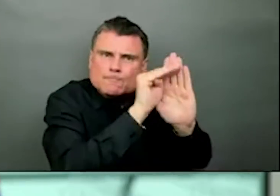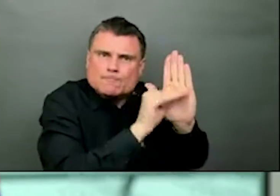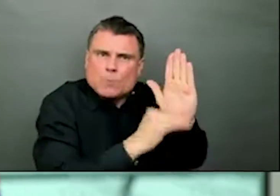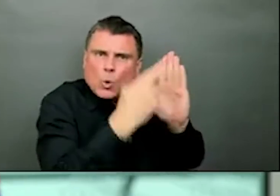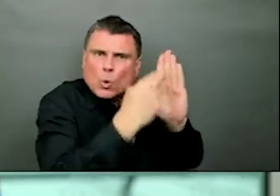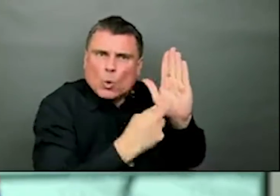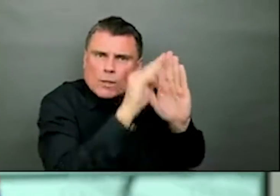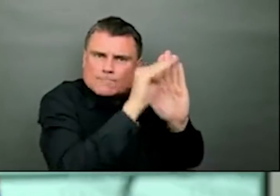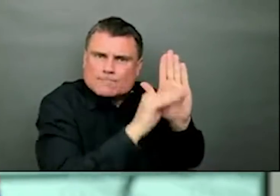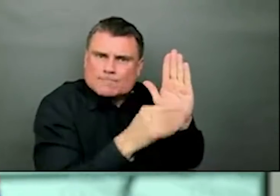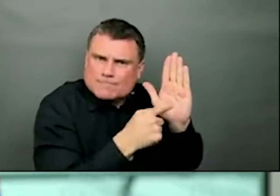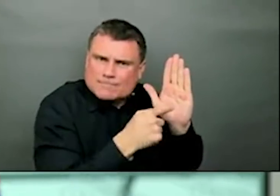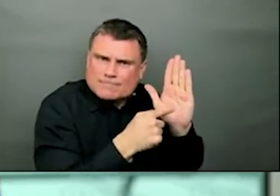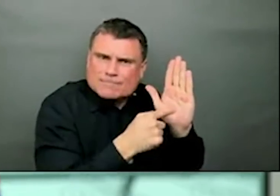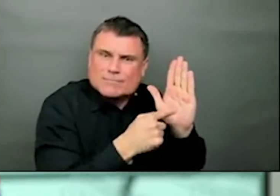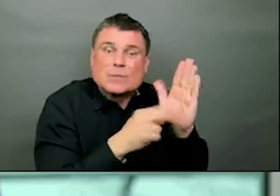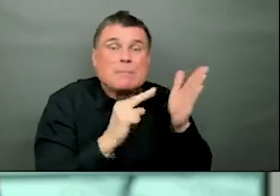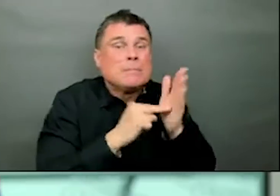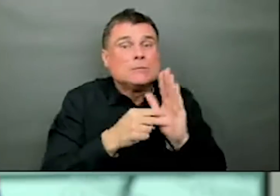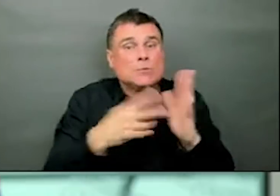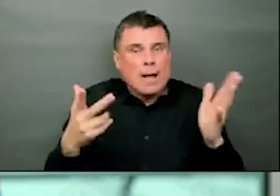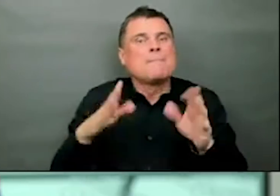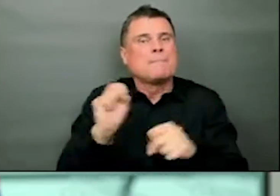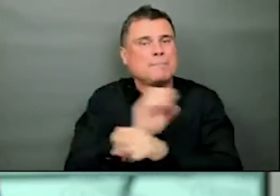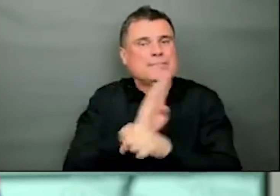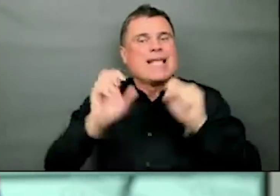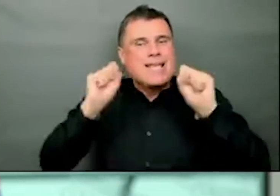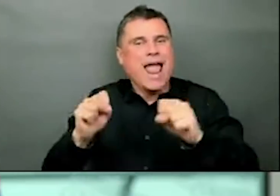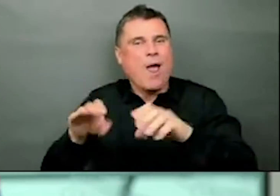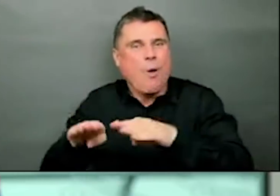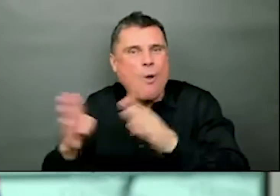keep things open safely for our communities.